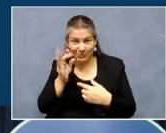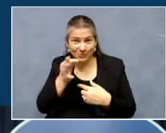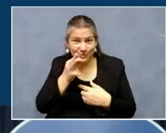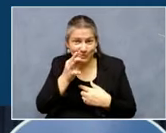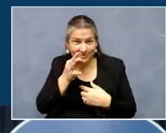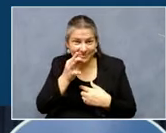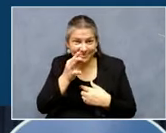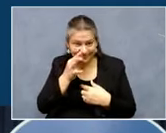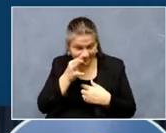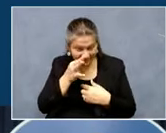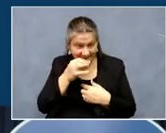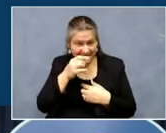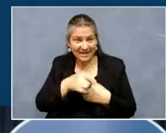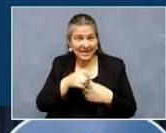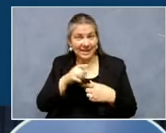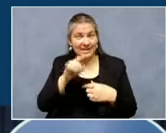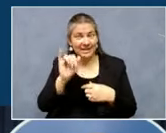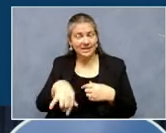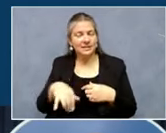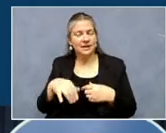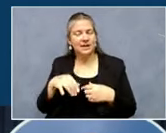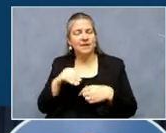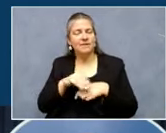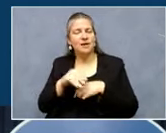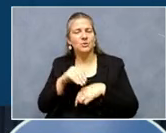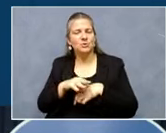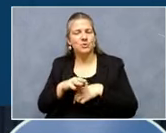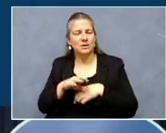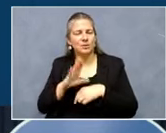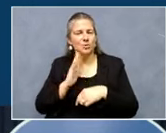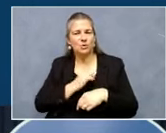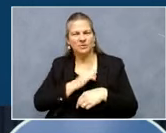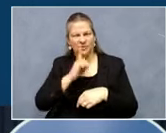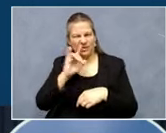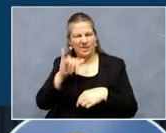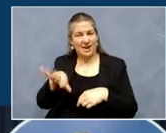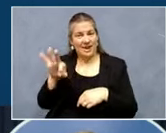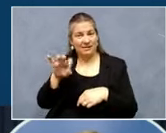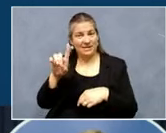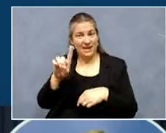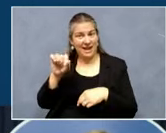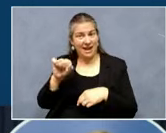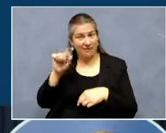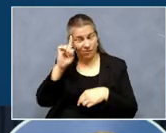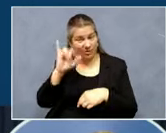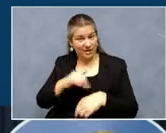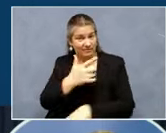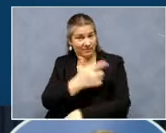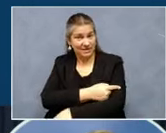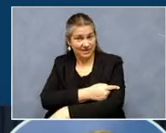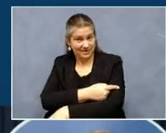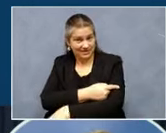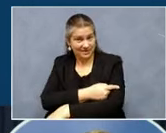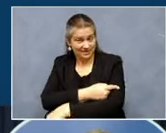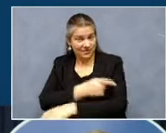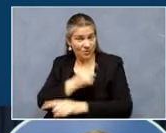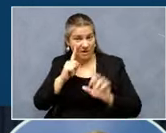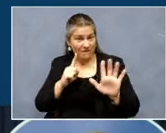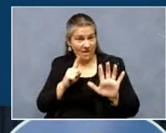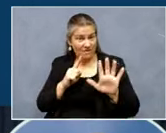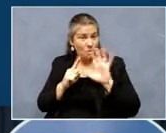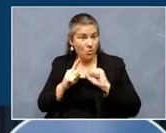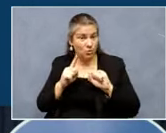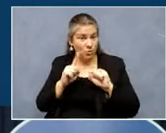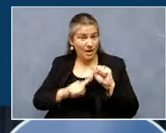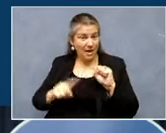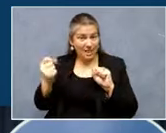scheduled to meet tomorrow to consider Pfizer's application for children 5 to 11. Remember, this FDA advisory panel meets,